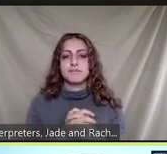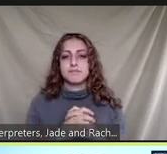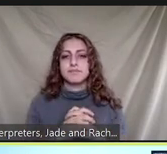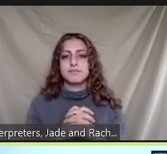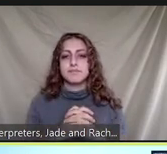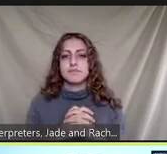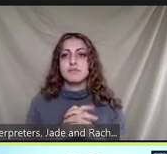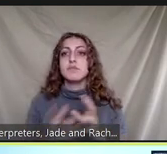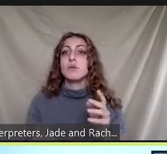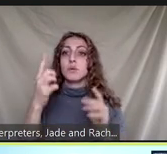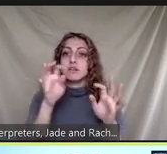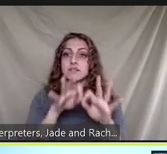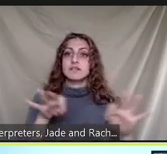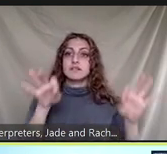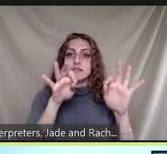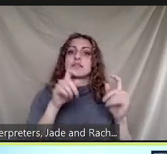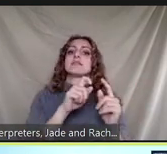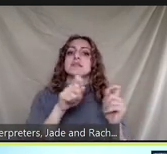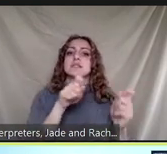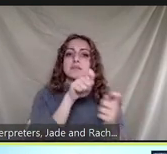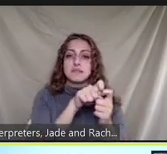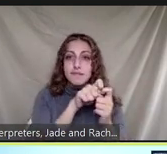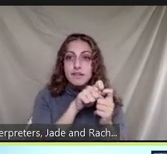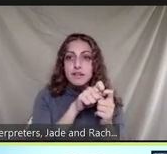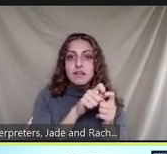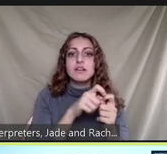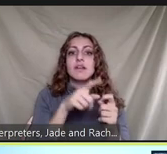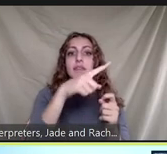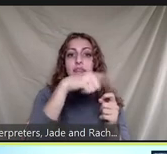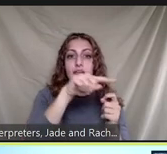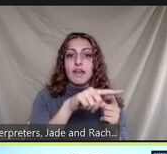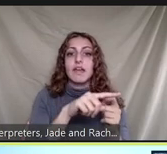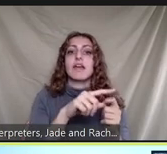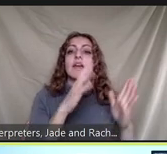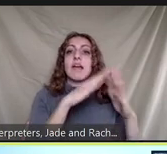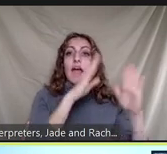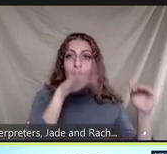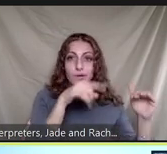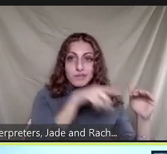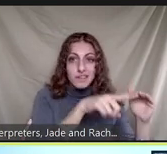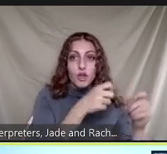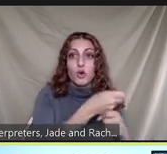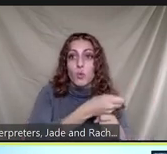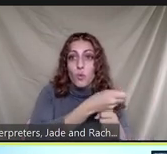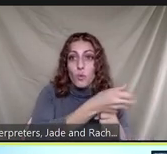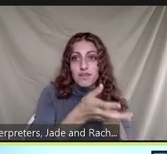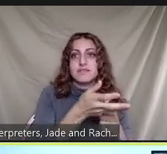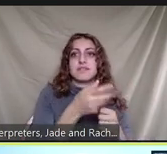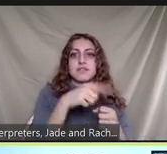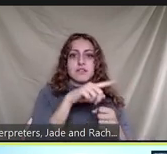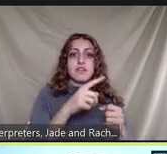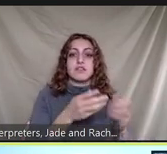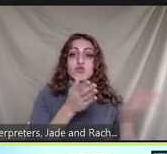uh there was suspension of household hazardous waste waste services due to the difficulty in maintaining social